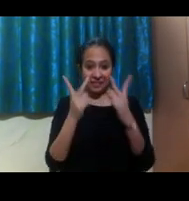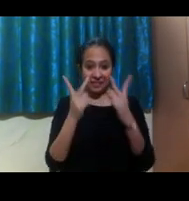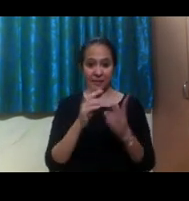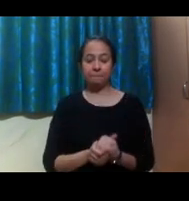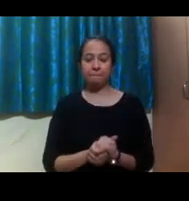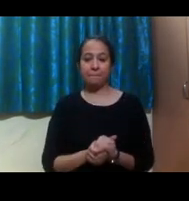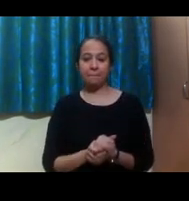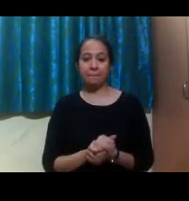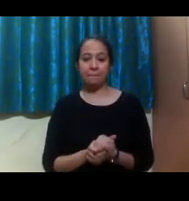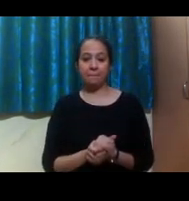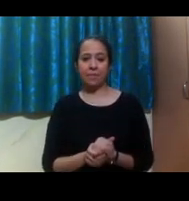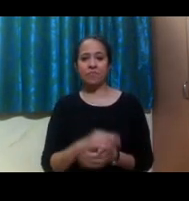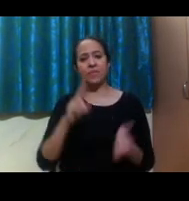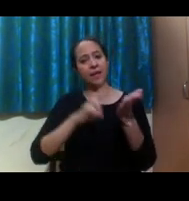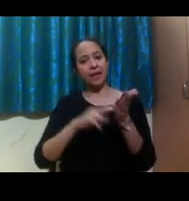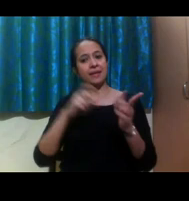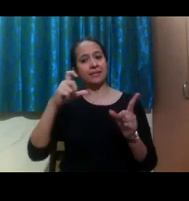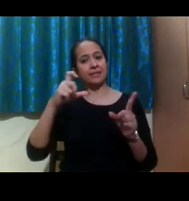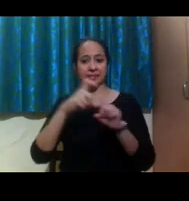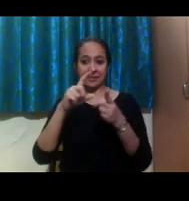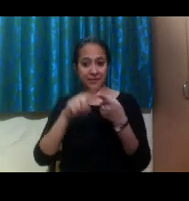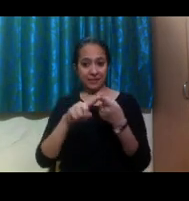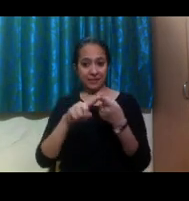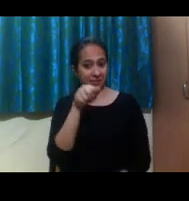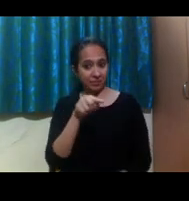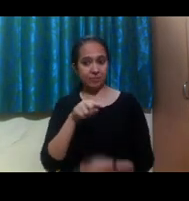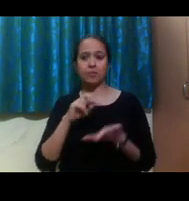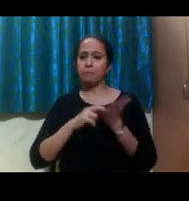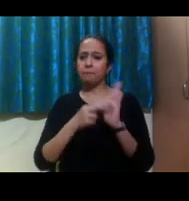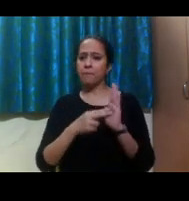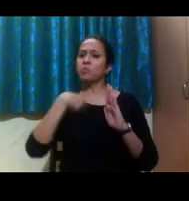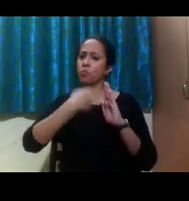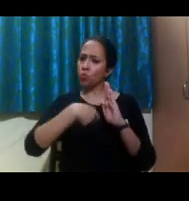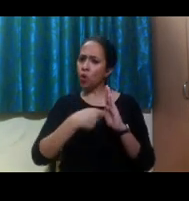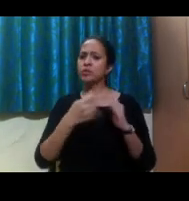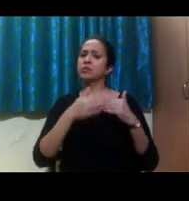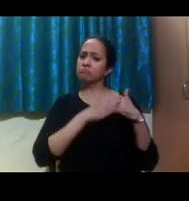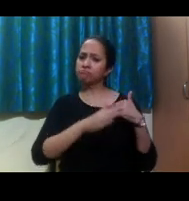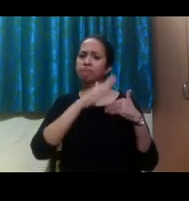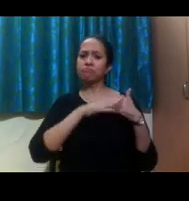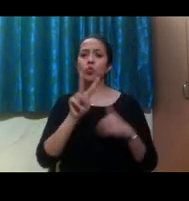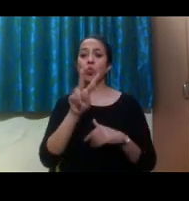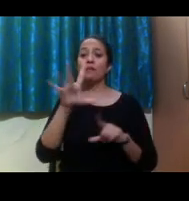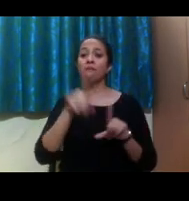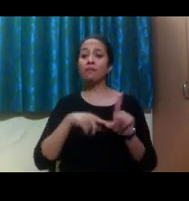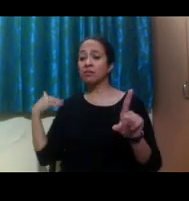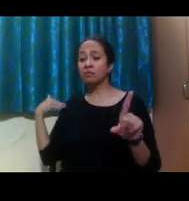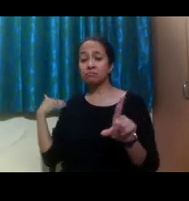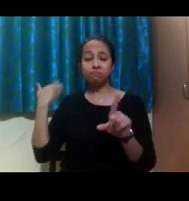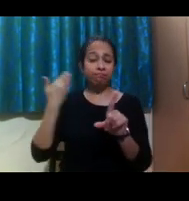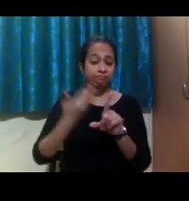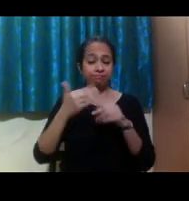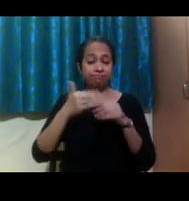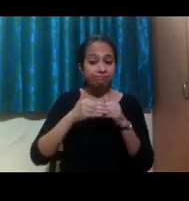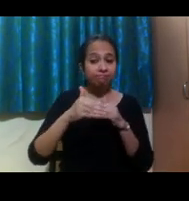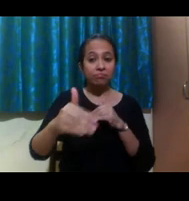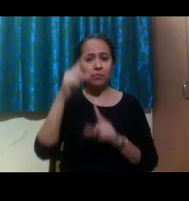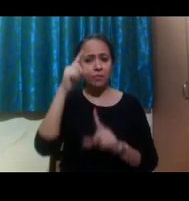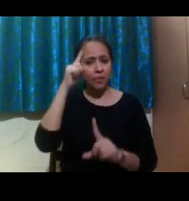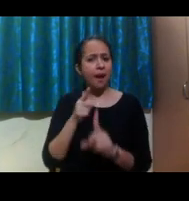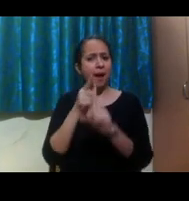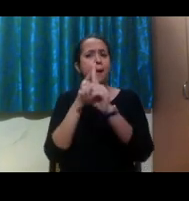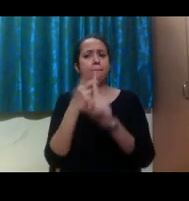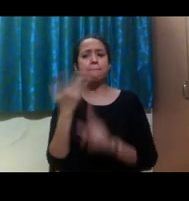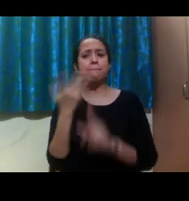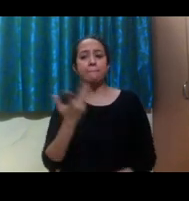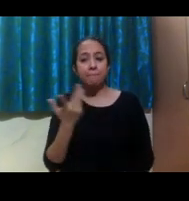So the NCDE is an ongoing project. It's been going on for 25 years with the goal to increase the number of